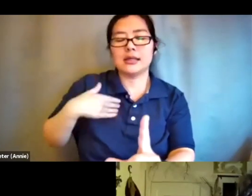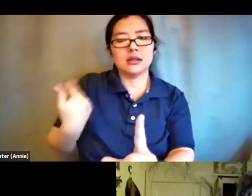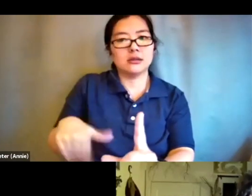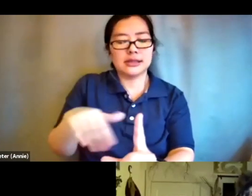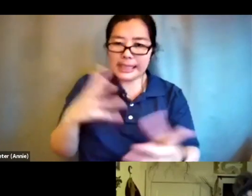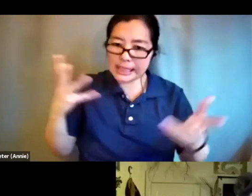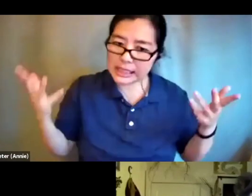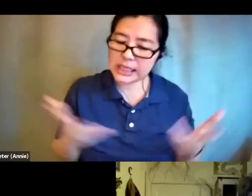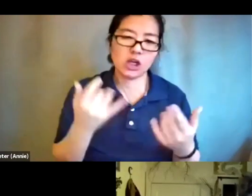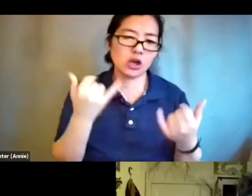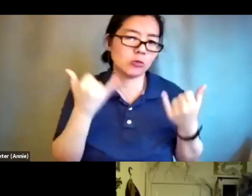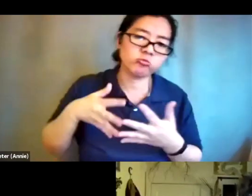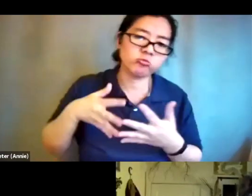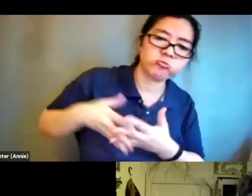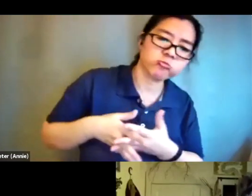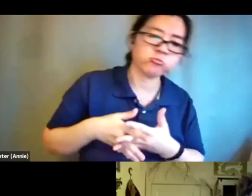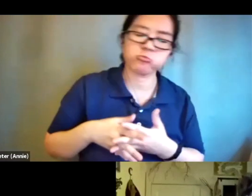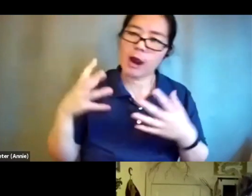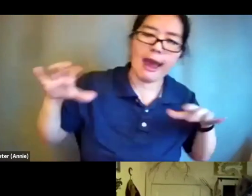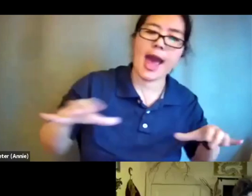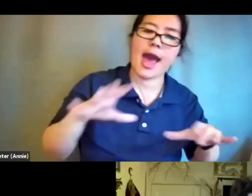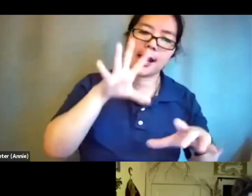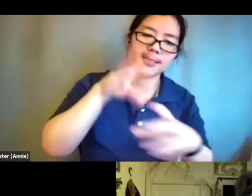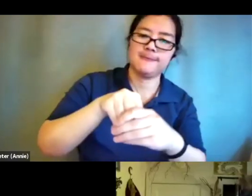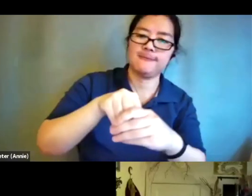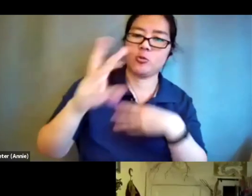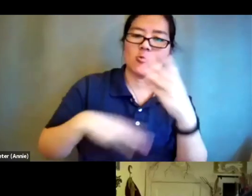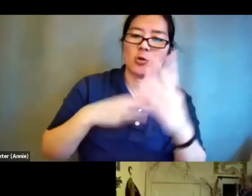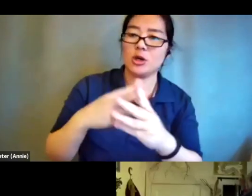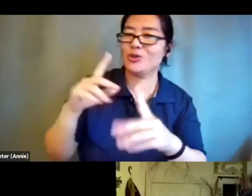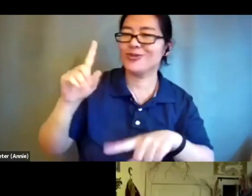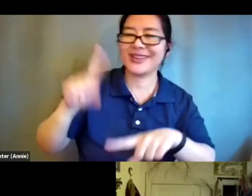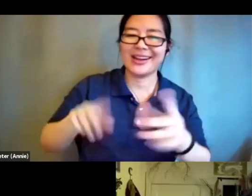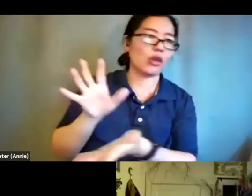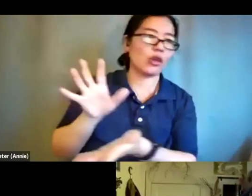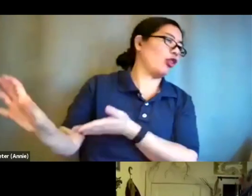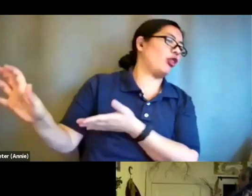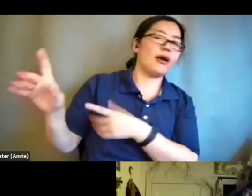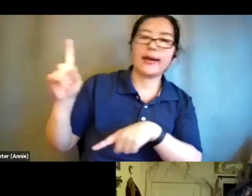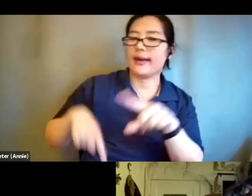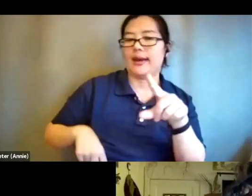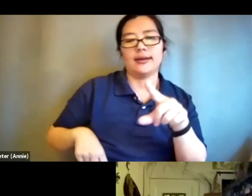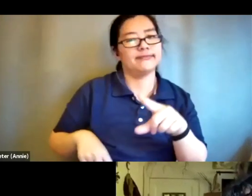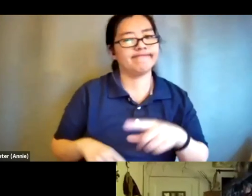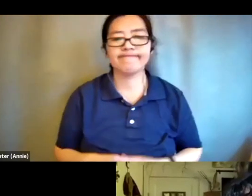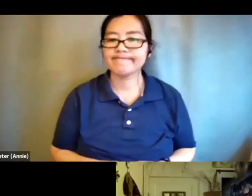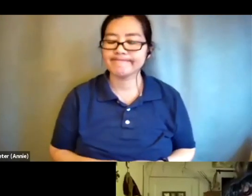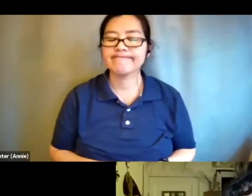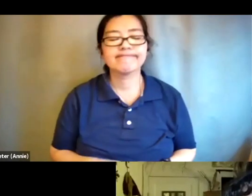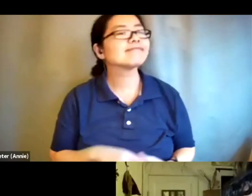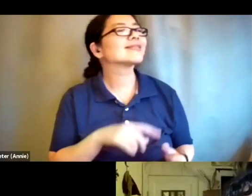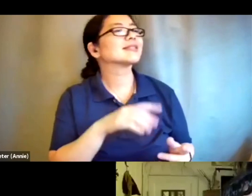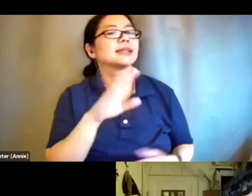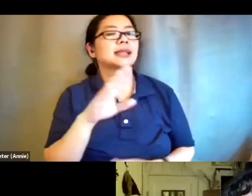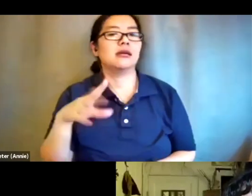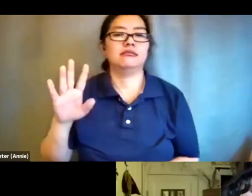and active in the world and that um no you can't just throw us away exactly um